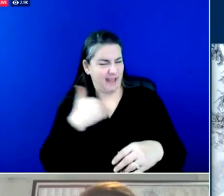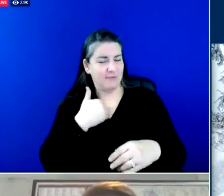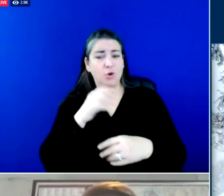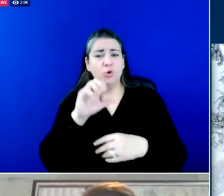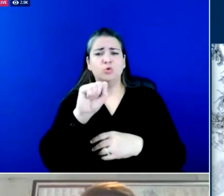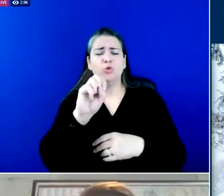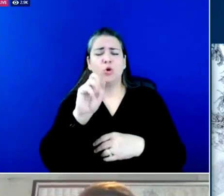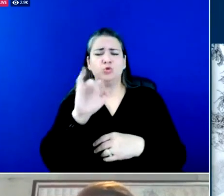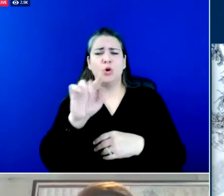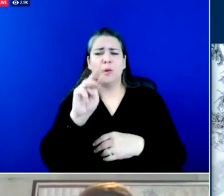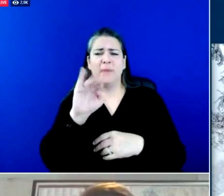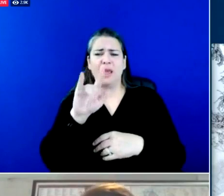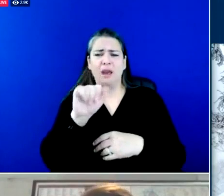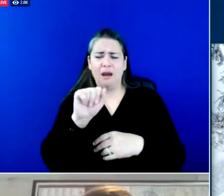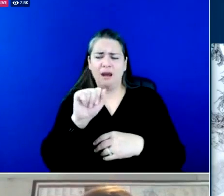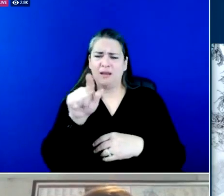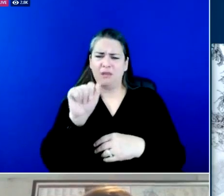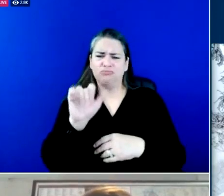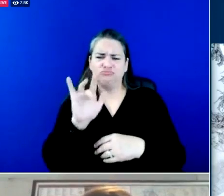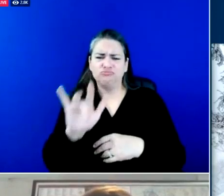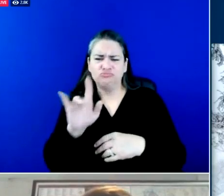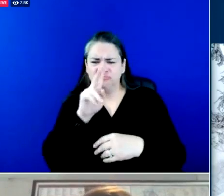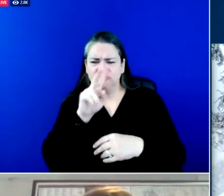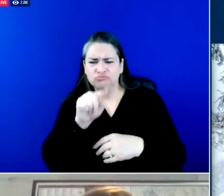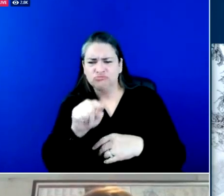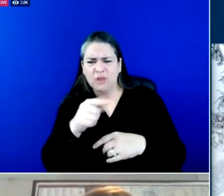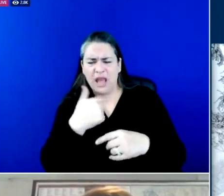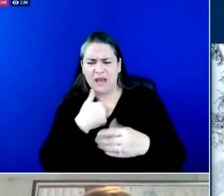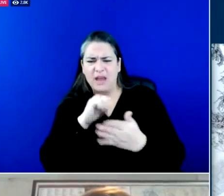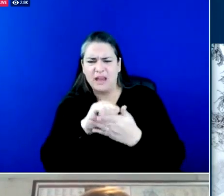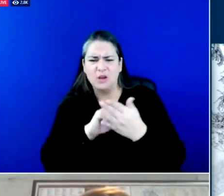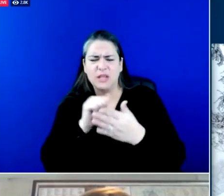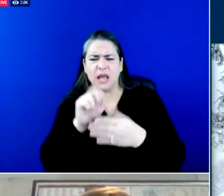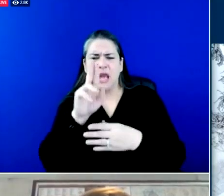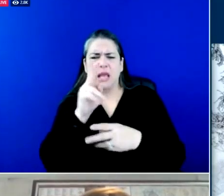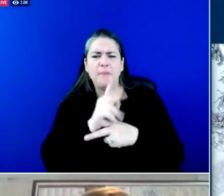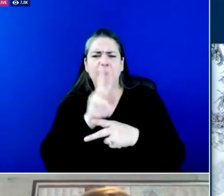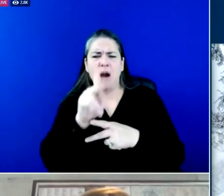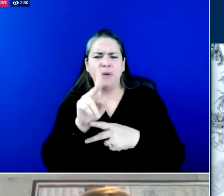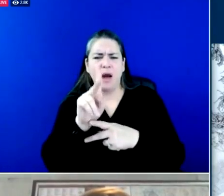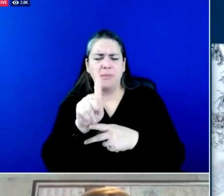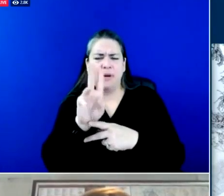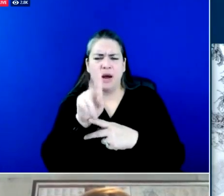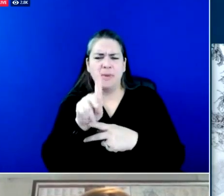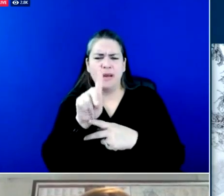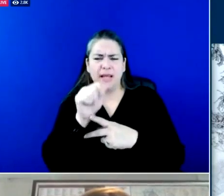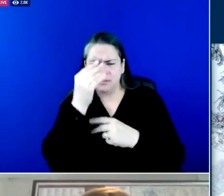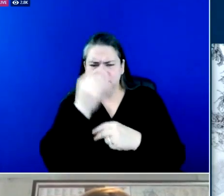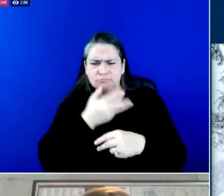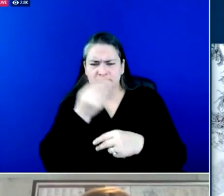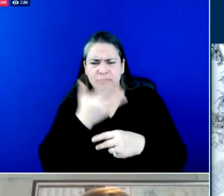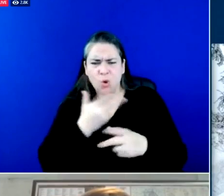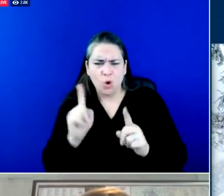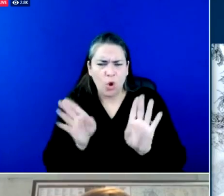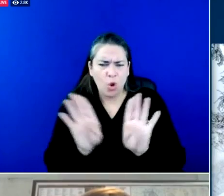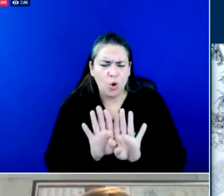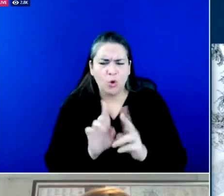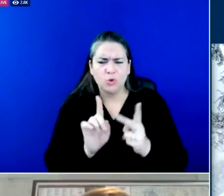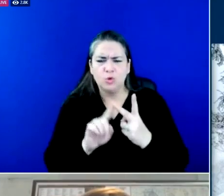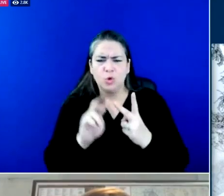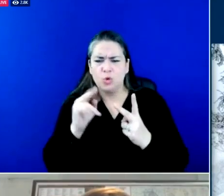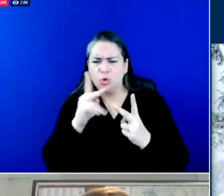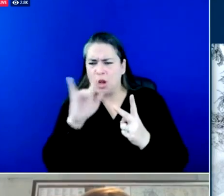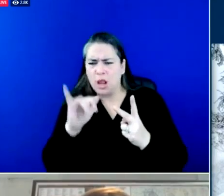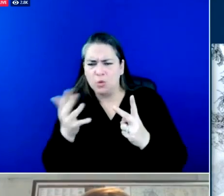on that snowky.ky.ky.gov site closures are ever evolving